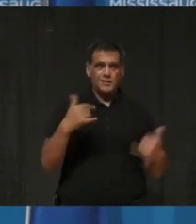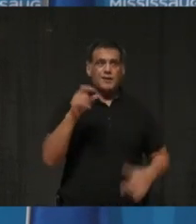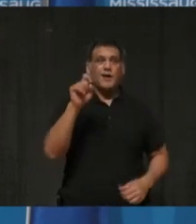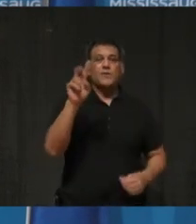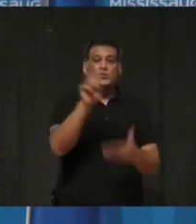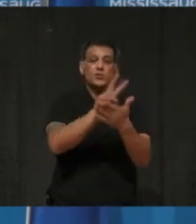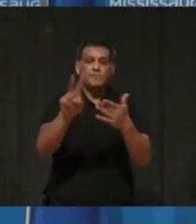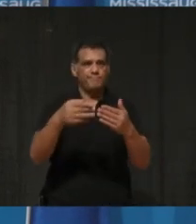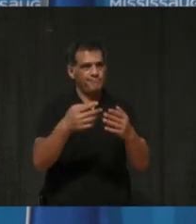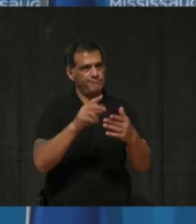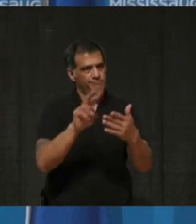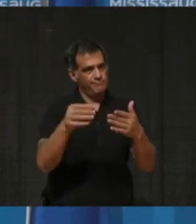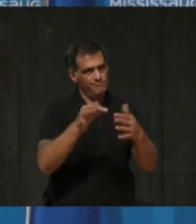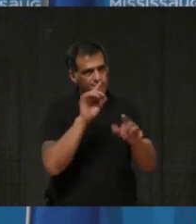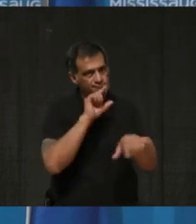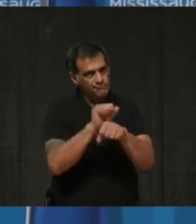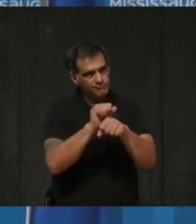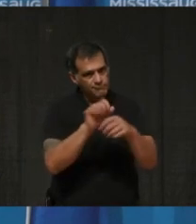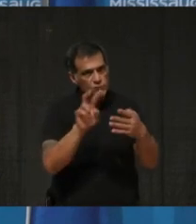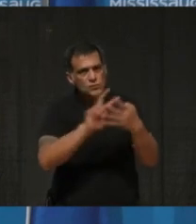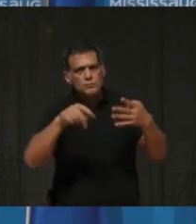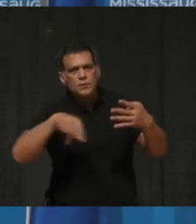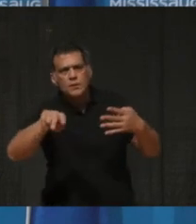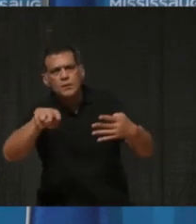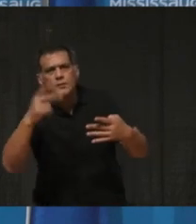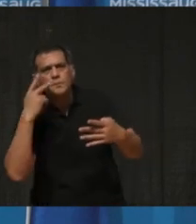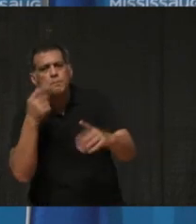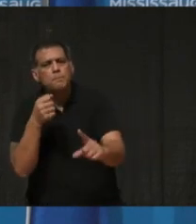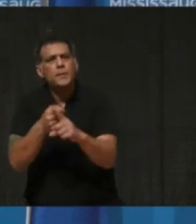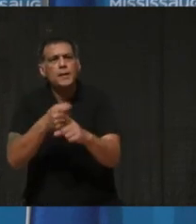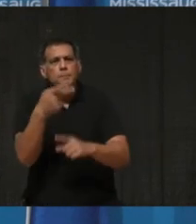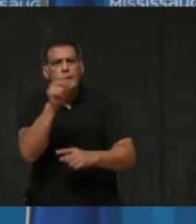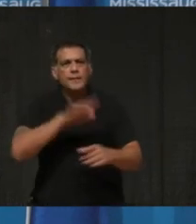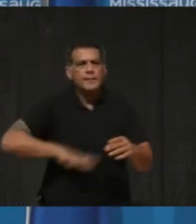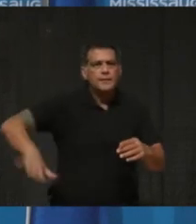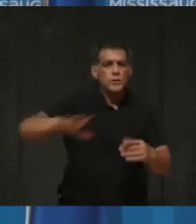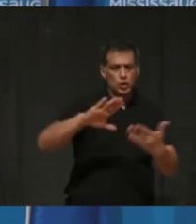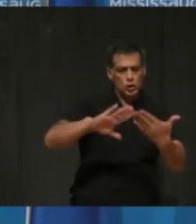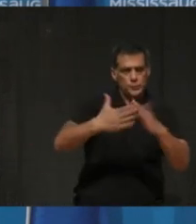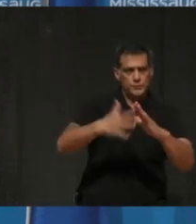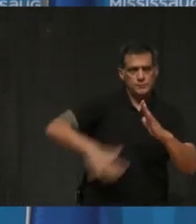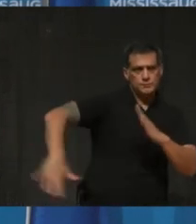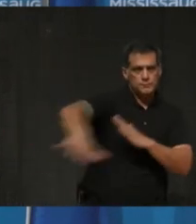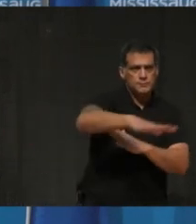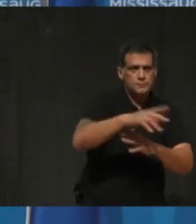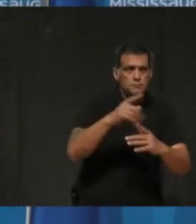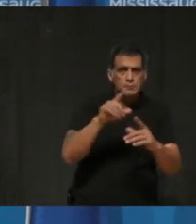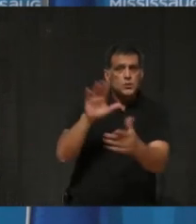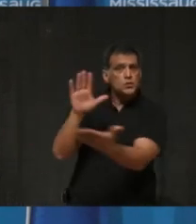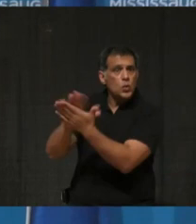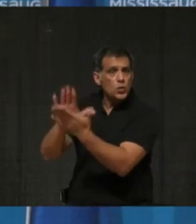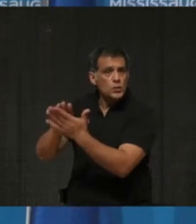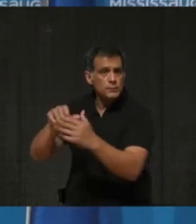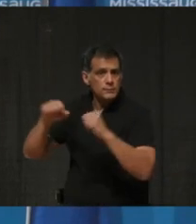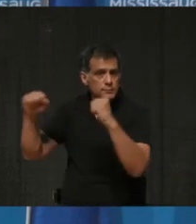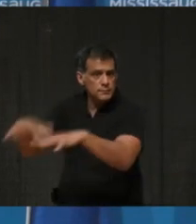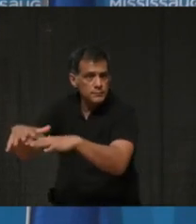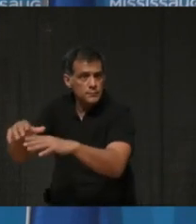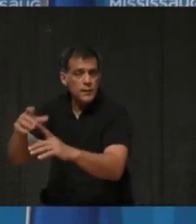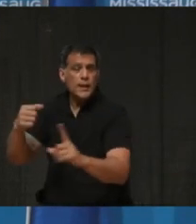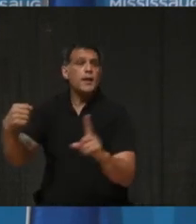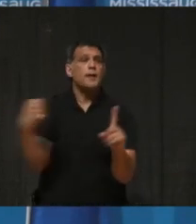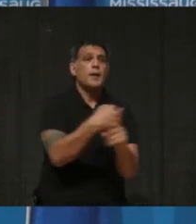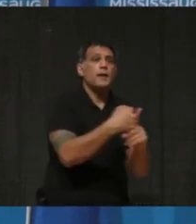was to identify if there would be any impacts on community transmission patterns out of the schools and to get a clearer picture on the variants of concern